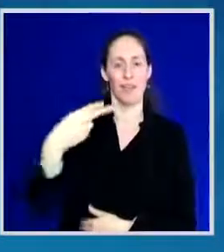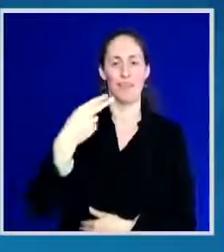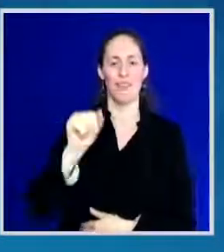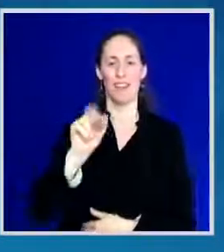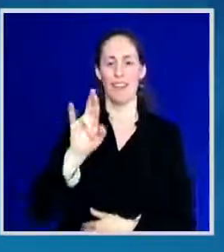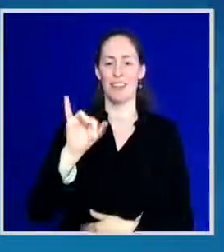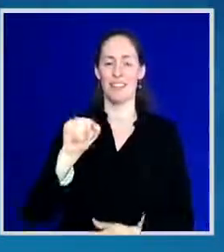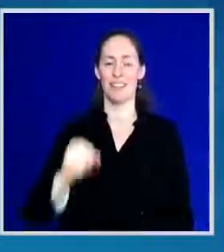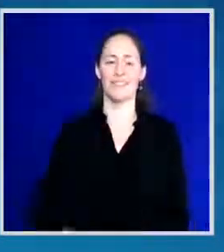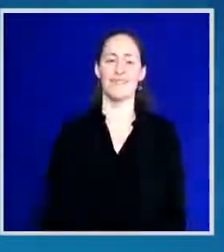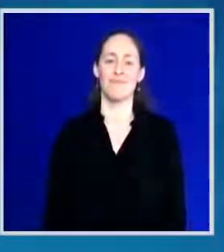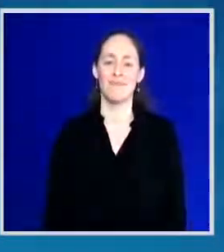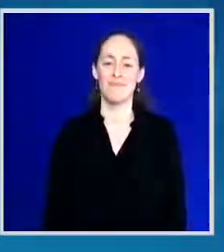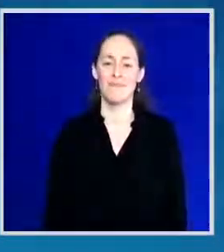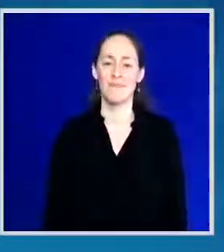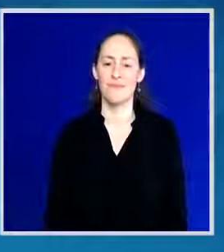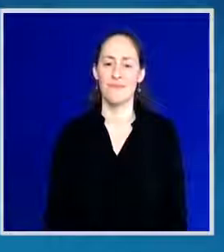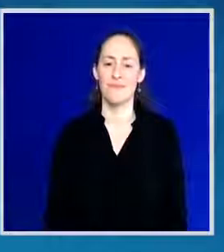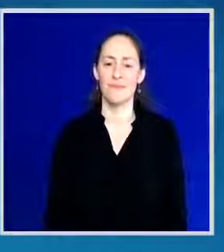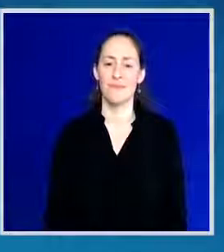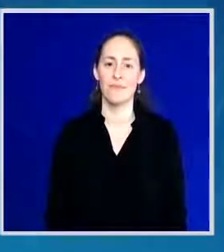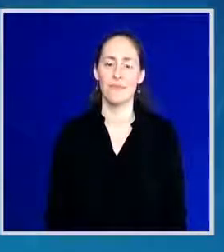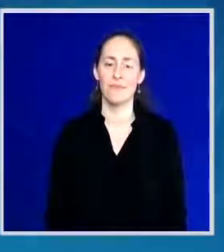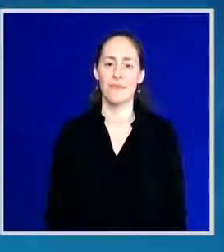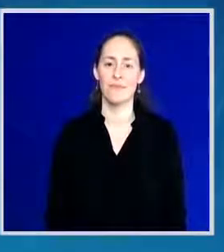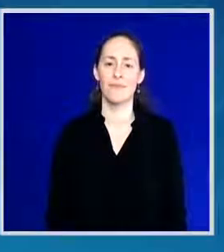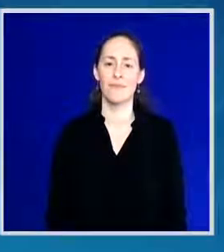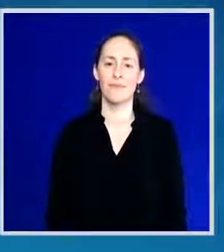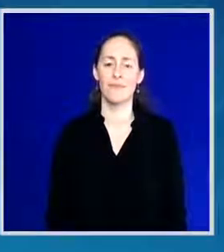Vice President Kamala Harris. Vice President Kamala Harris.